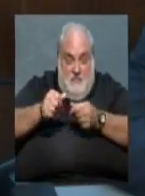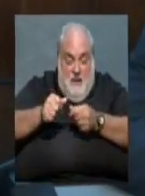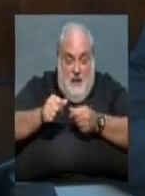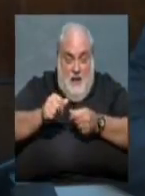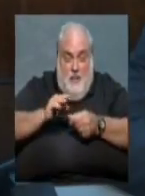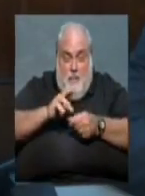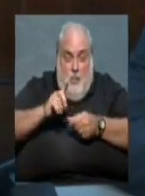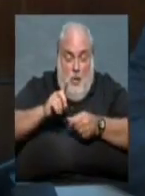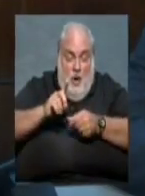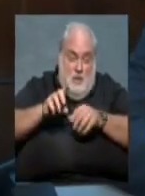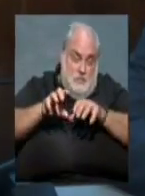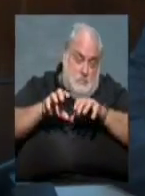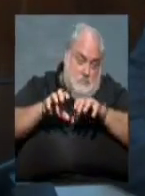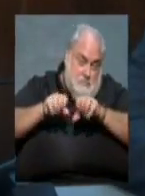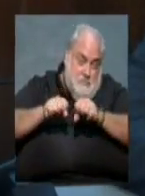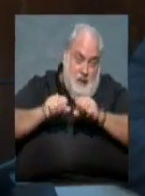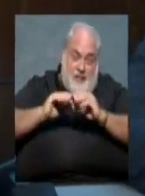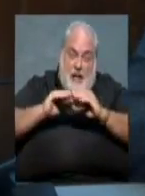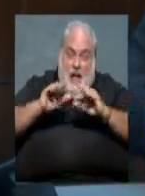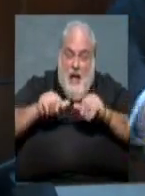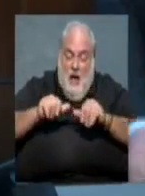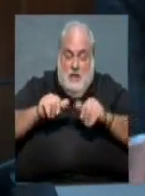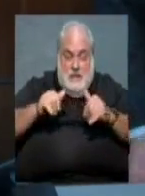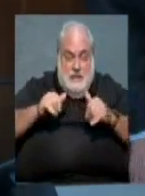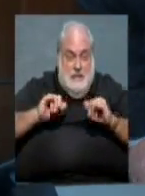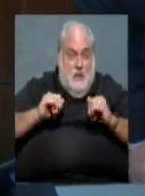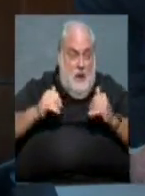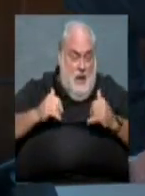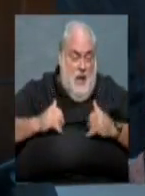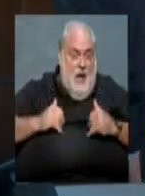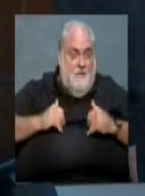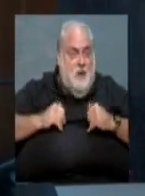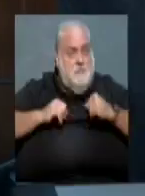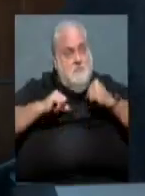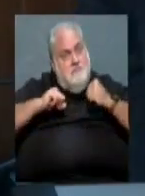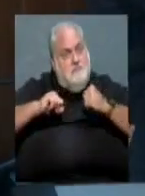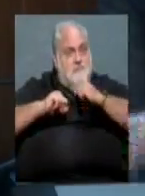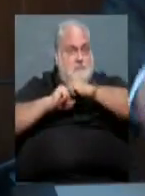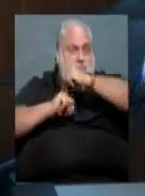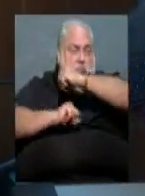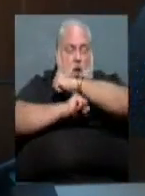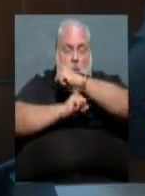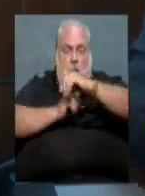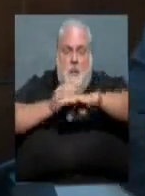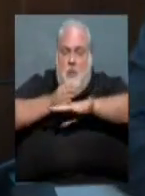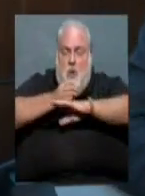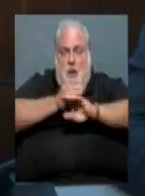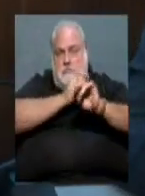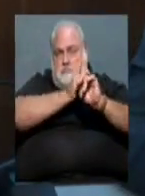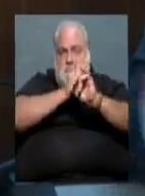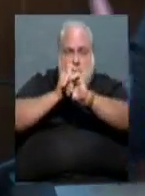board and secure is a prime example. We go into a house that's probably still got decent structure, and we board and secure it. And we've had some of those up here for 10, 20, 15